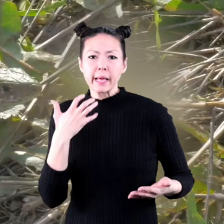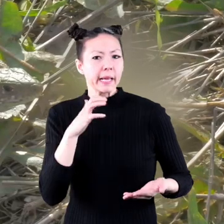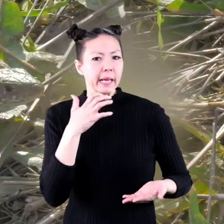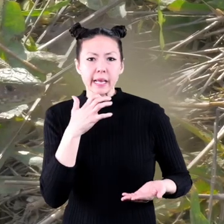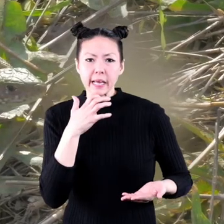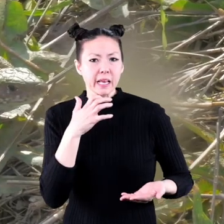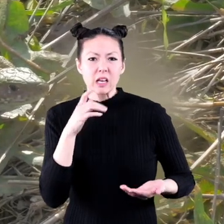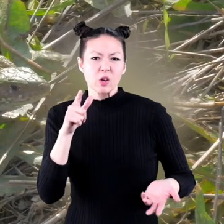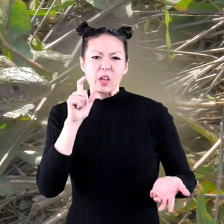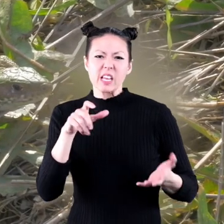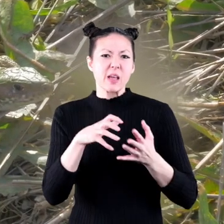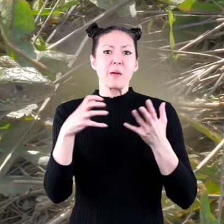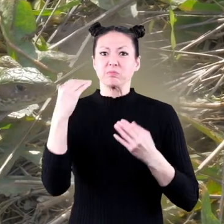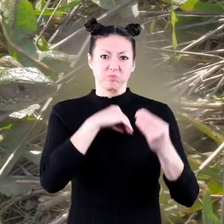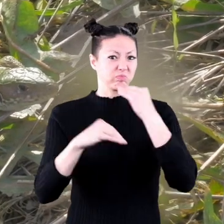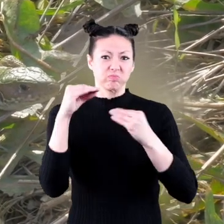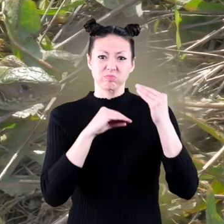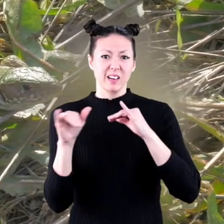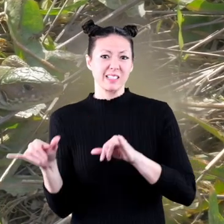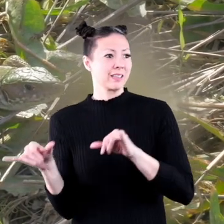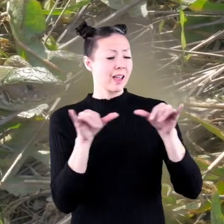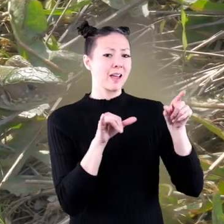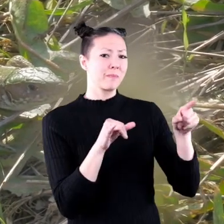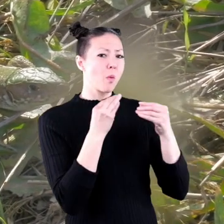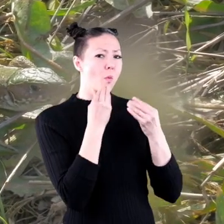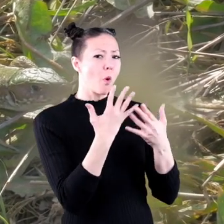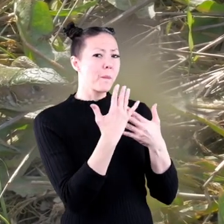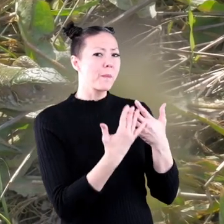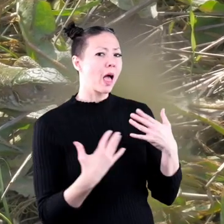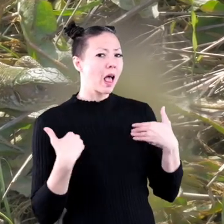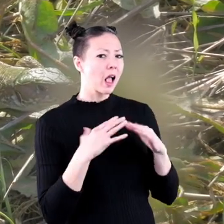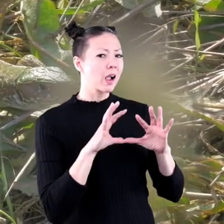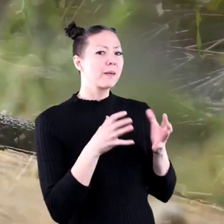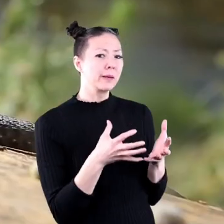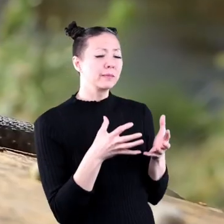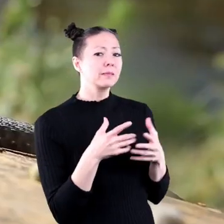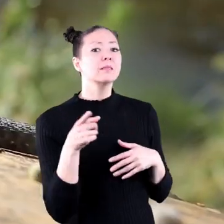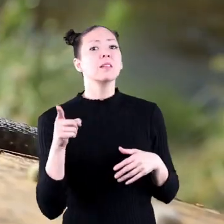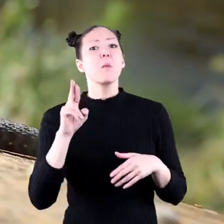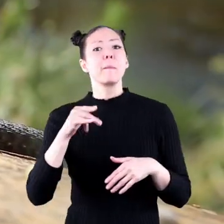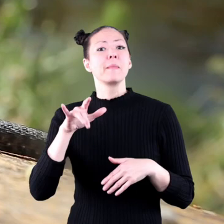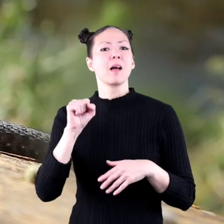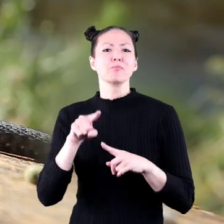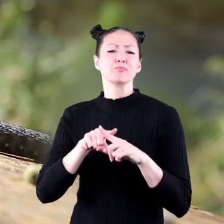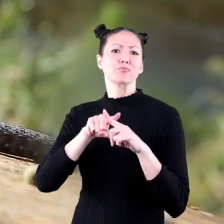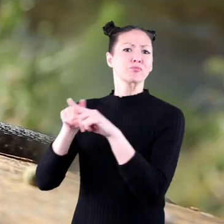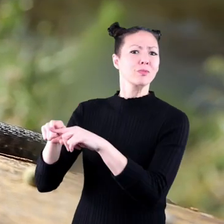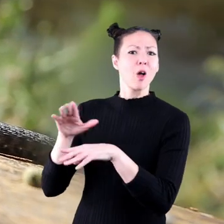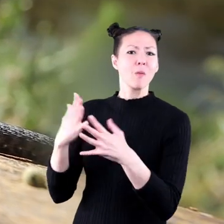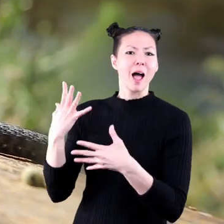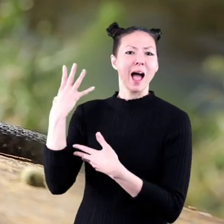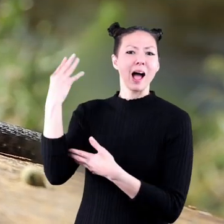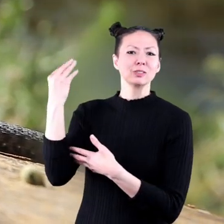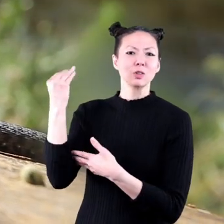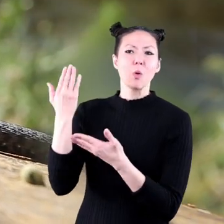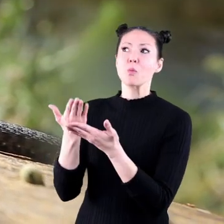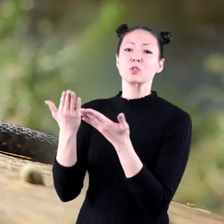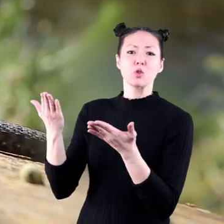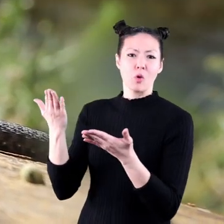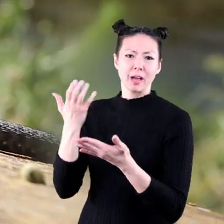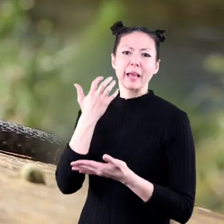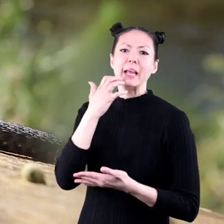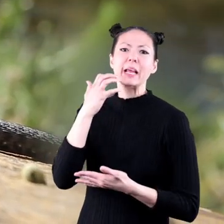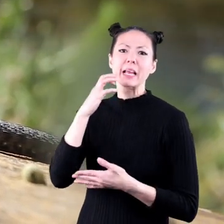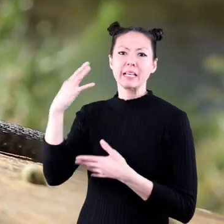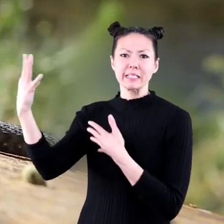so they don't need to eat as much as warm-blooded animals. Instead, reptiles rely on outside